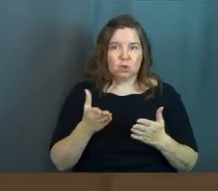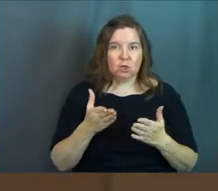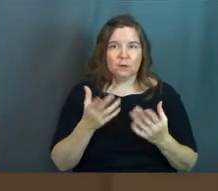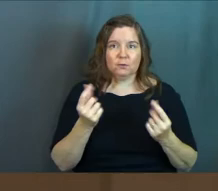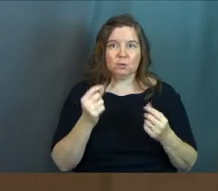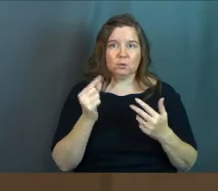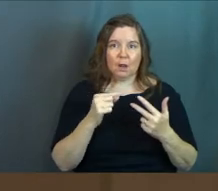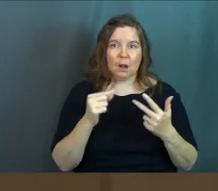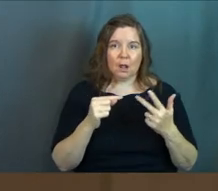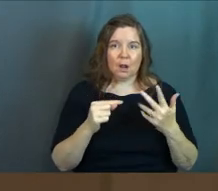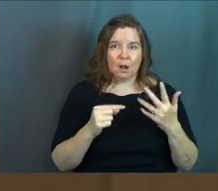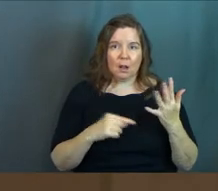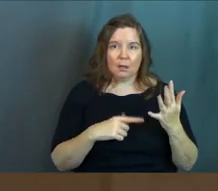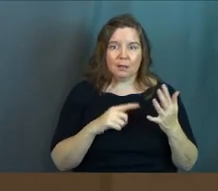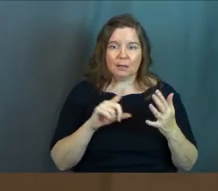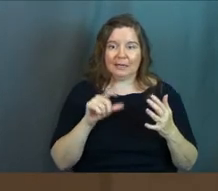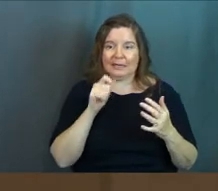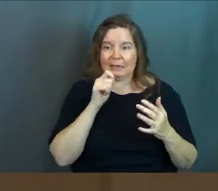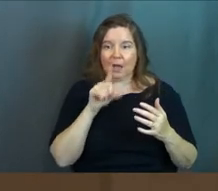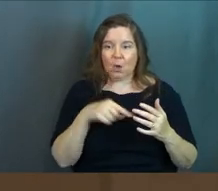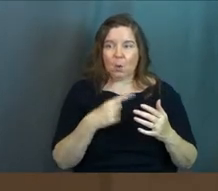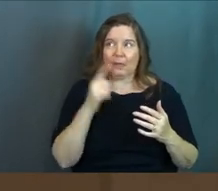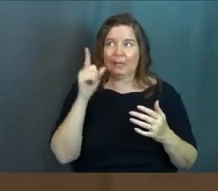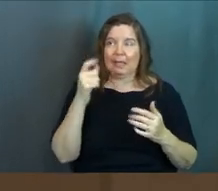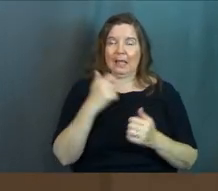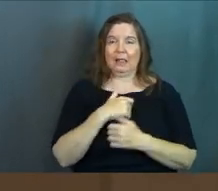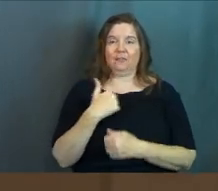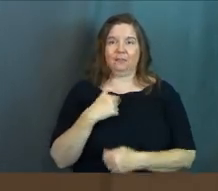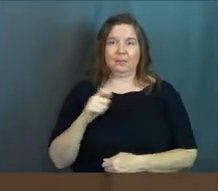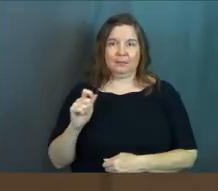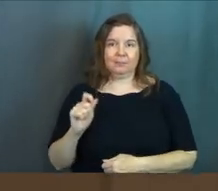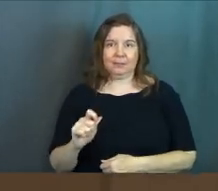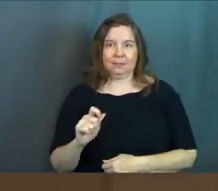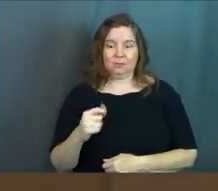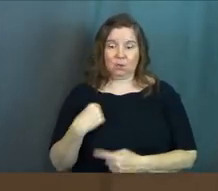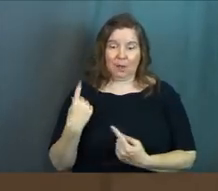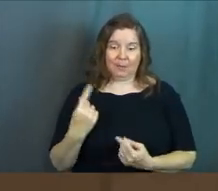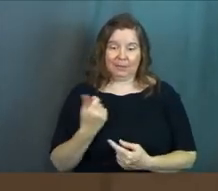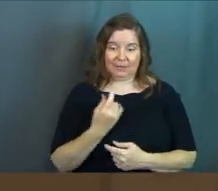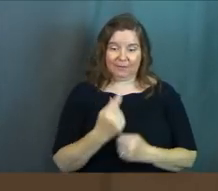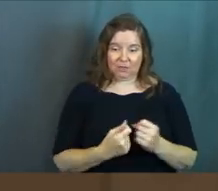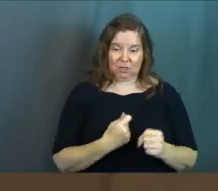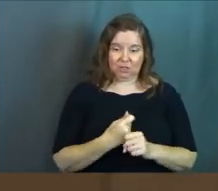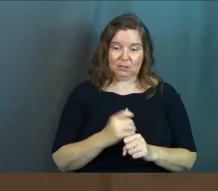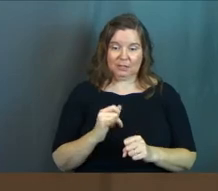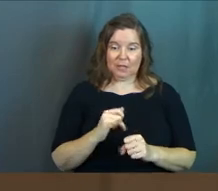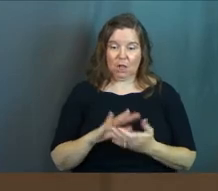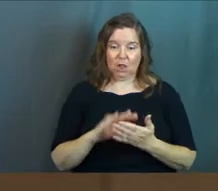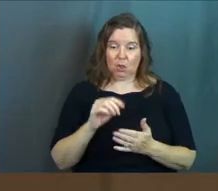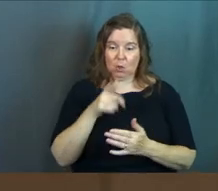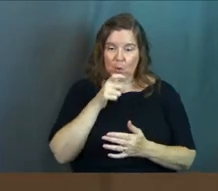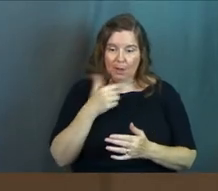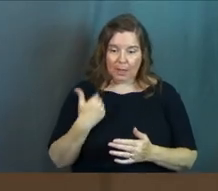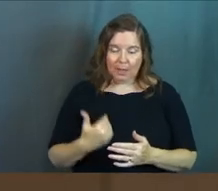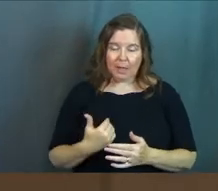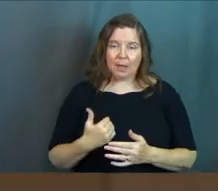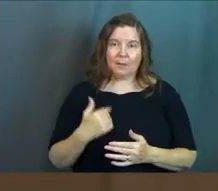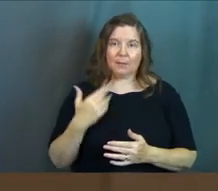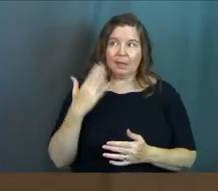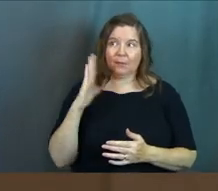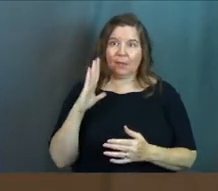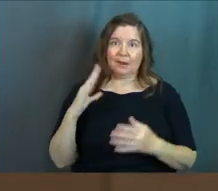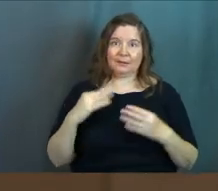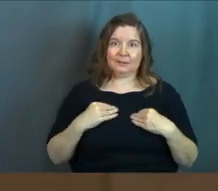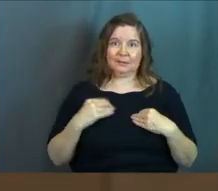and do all of these things and not just that he loves me for who I am. And so I've spent the last several years like learning who I am and who's